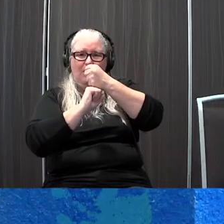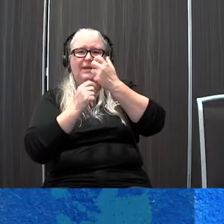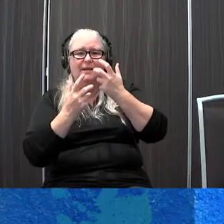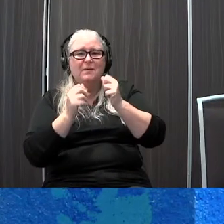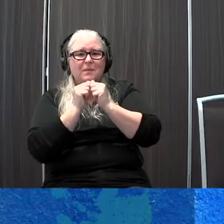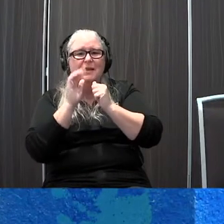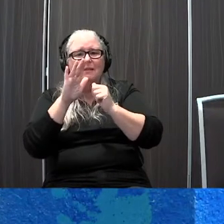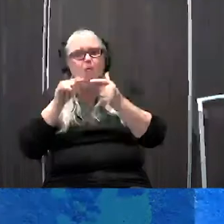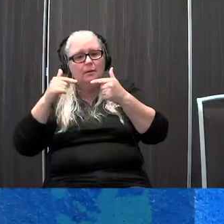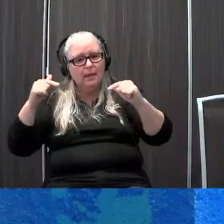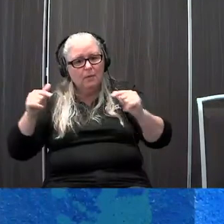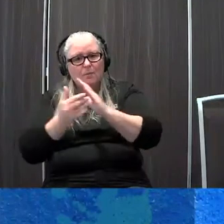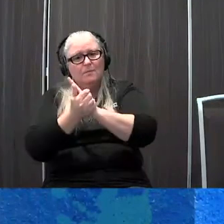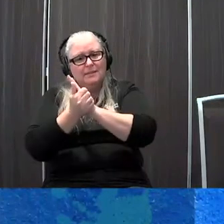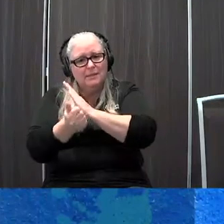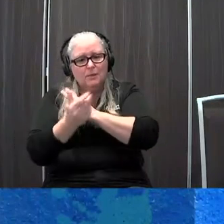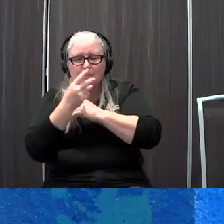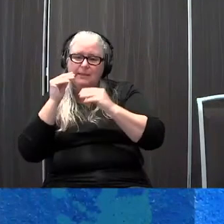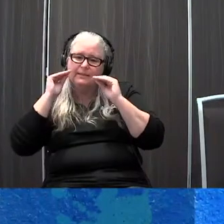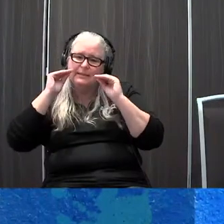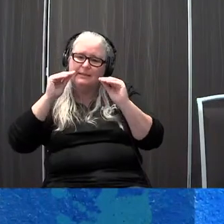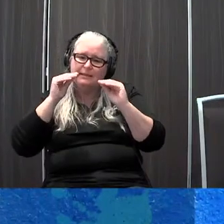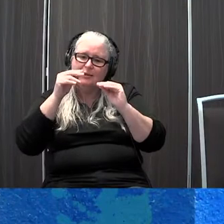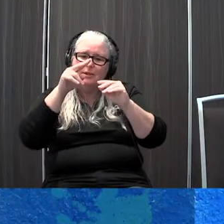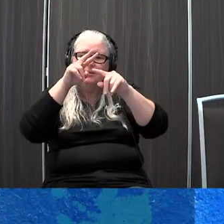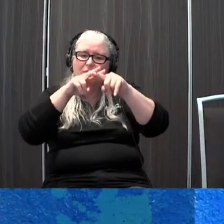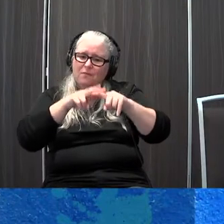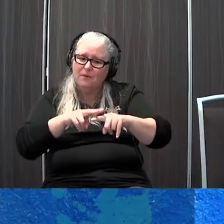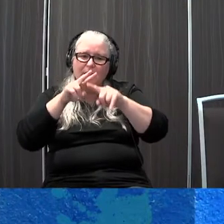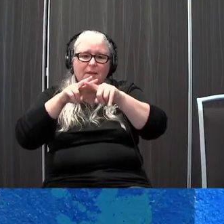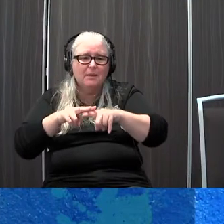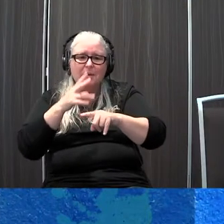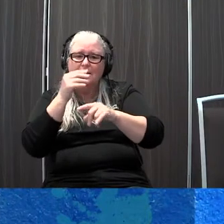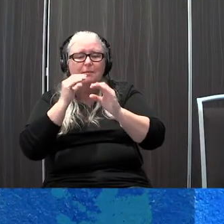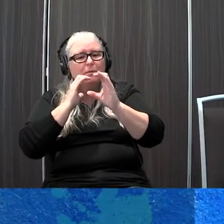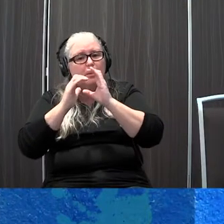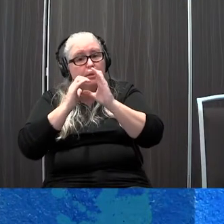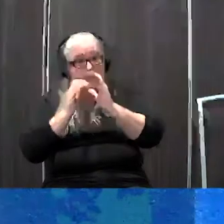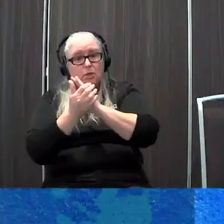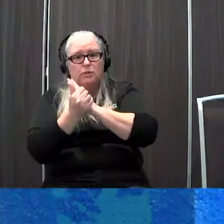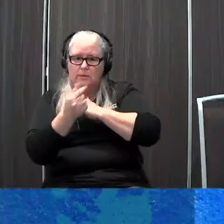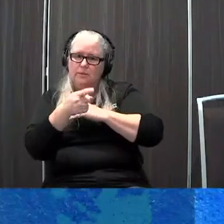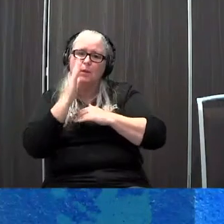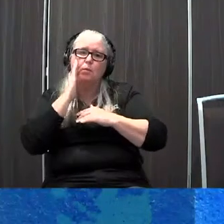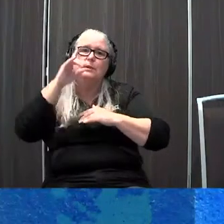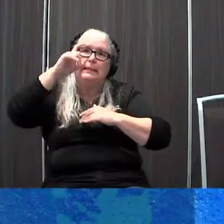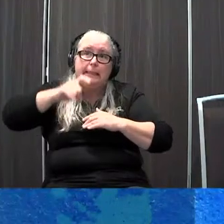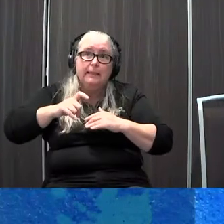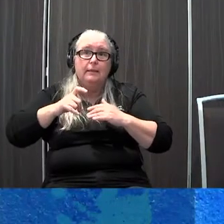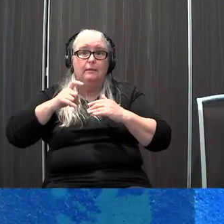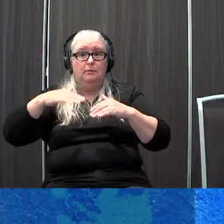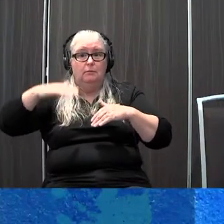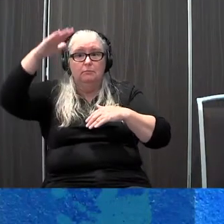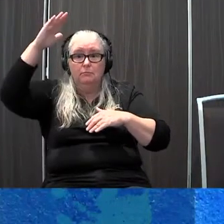skills and teaching them the vocabulary and the communication skills that they need to succeed and to